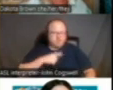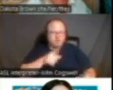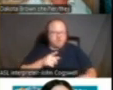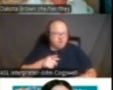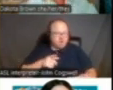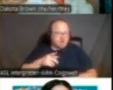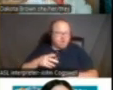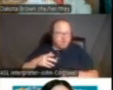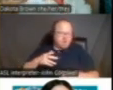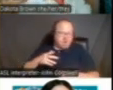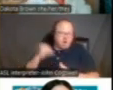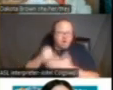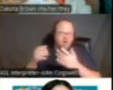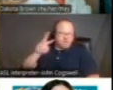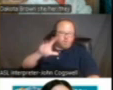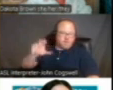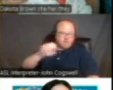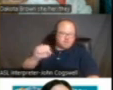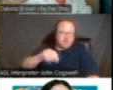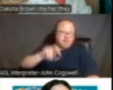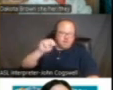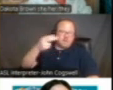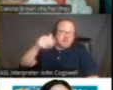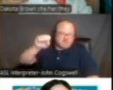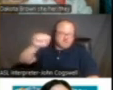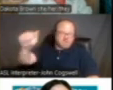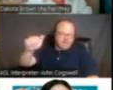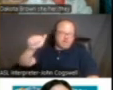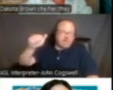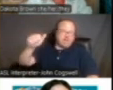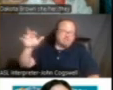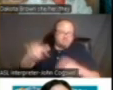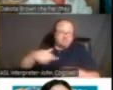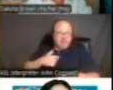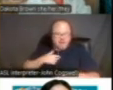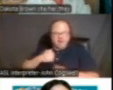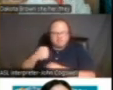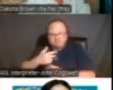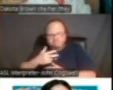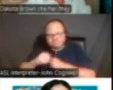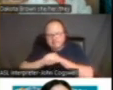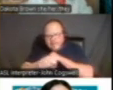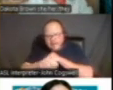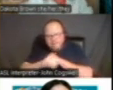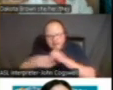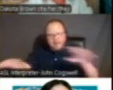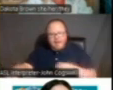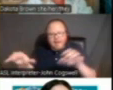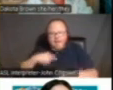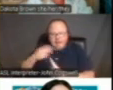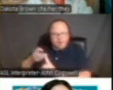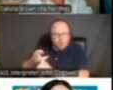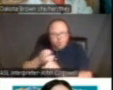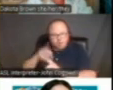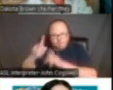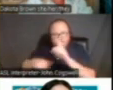we came to the AME, MHSA hearings, and I campaigned actively and recruited people for